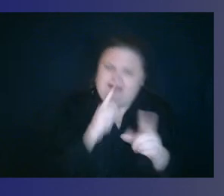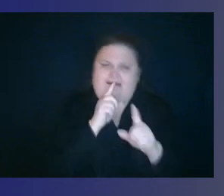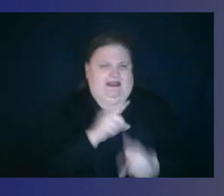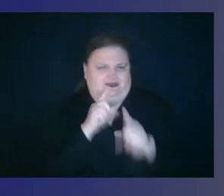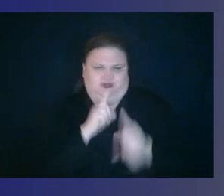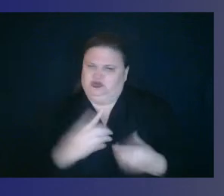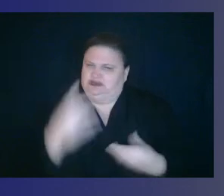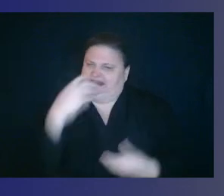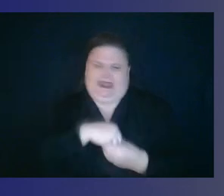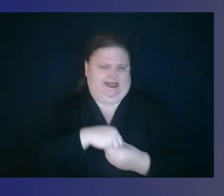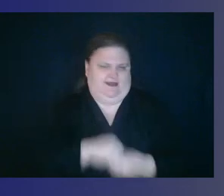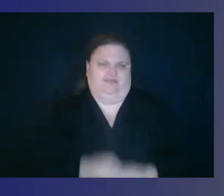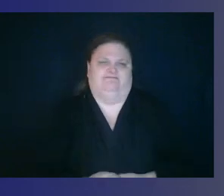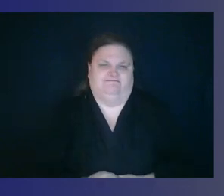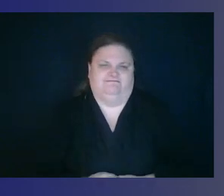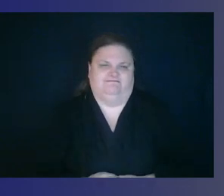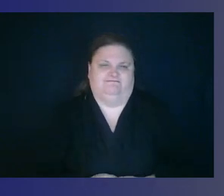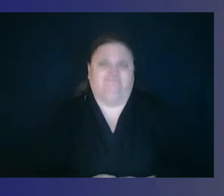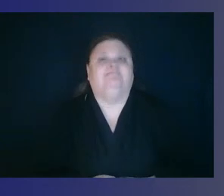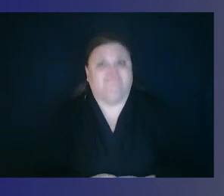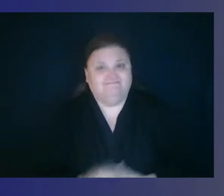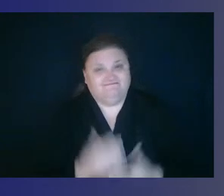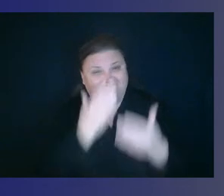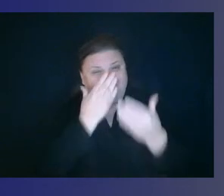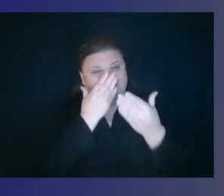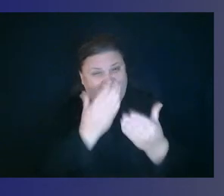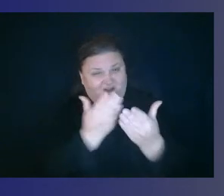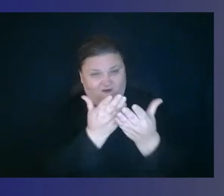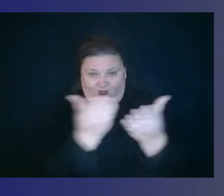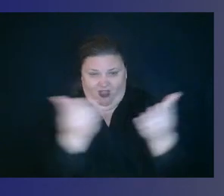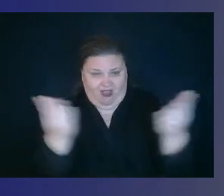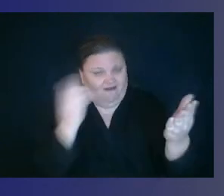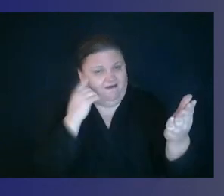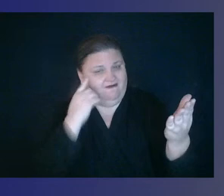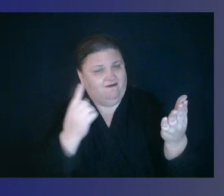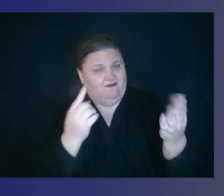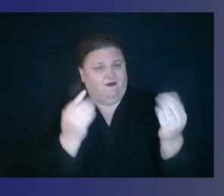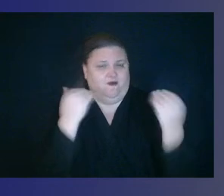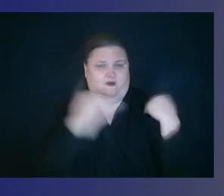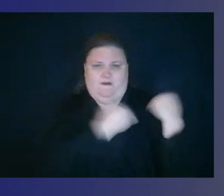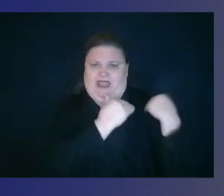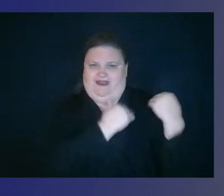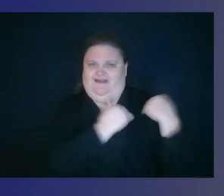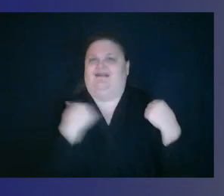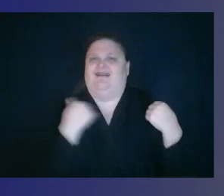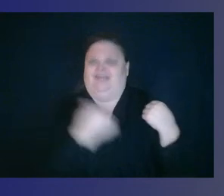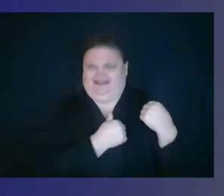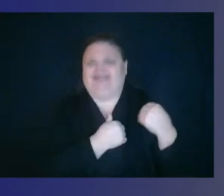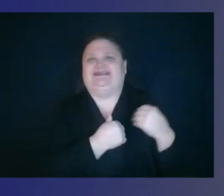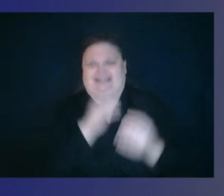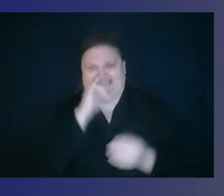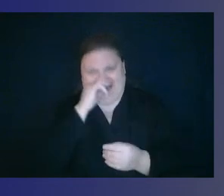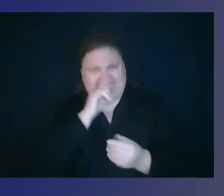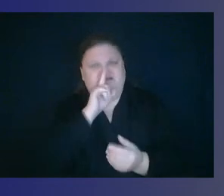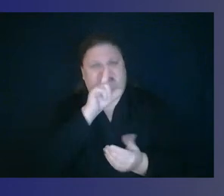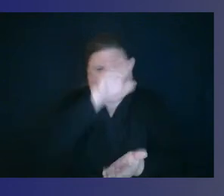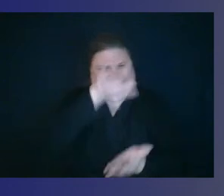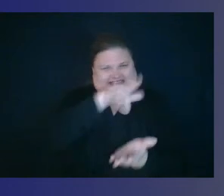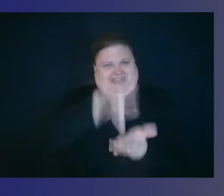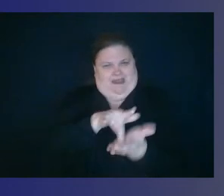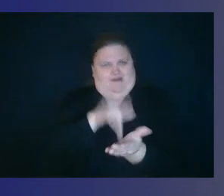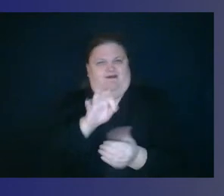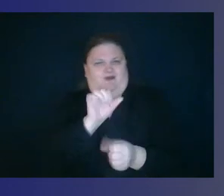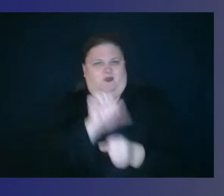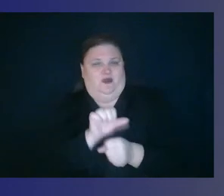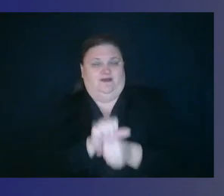And thank you all for reminding us to keep our, our kiddos and their families at the center of all the work that we do. Thank you all for your time today.